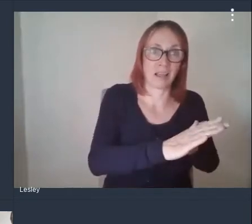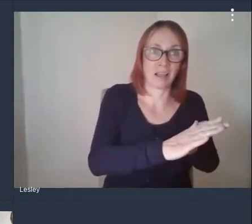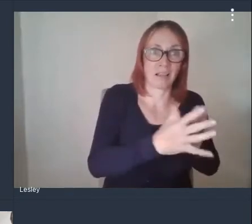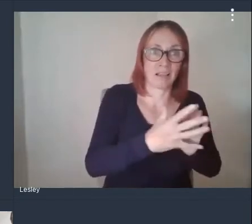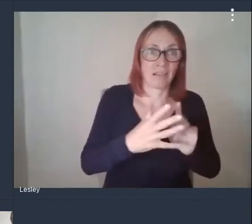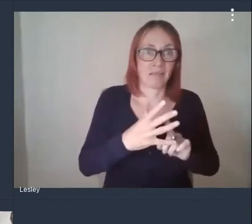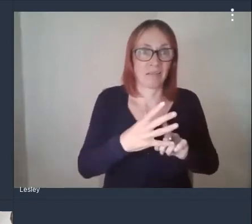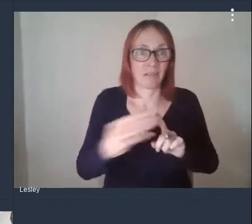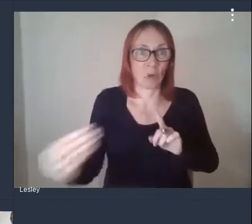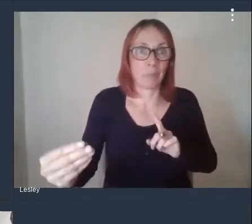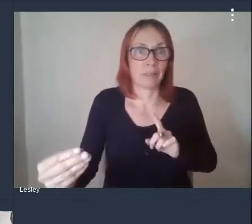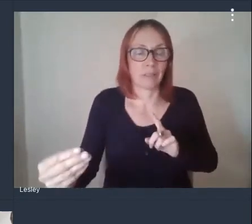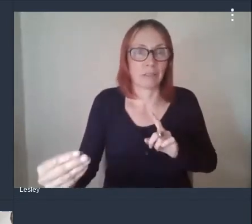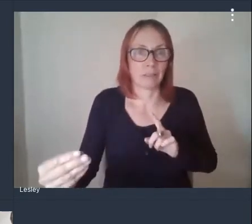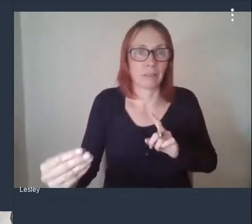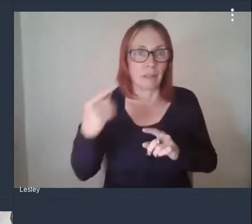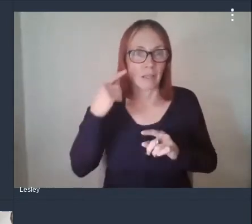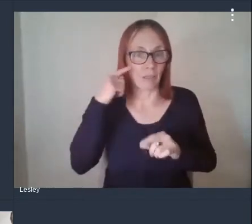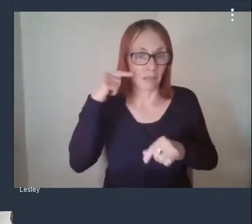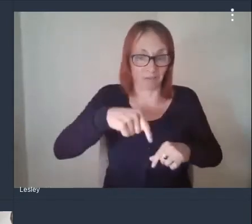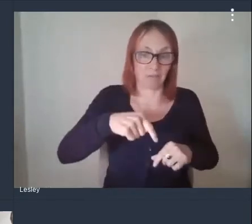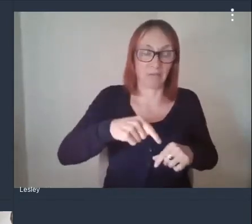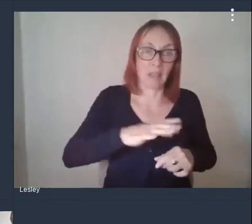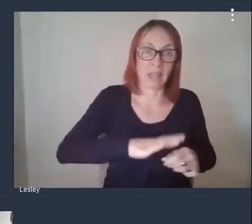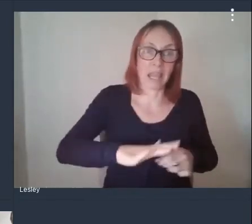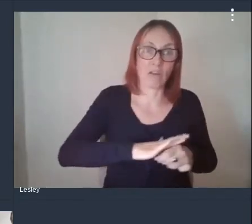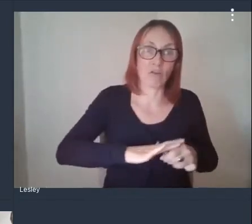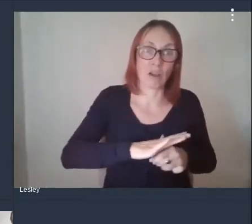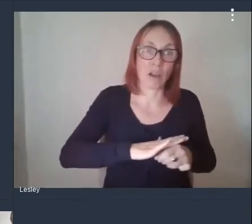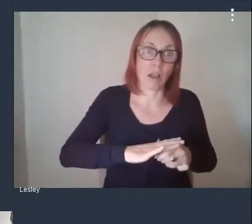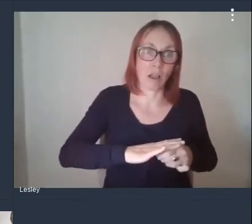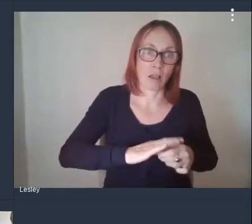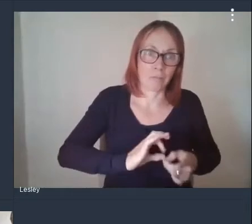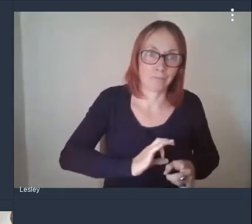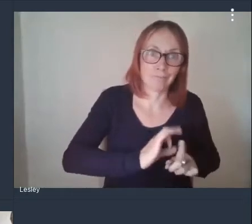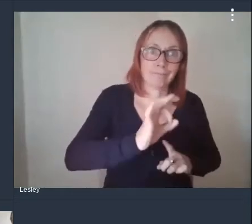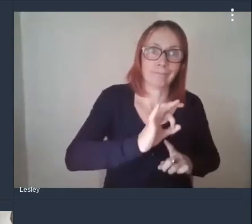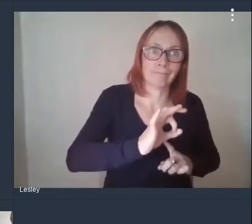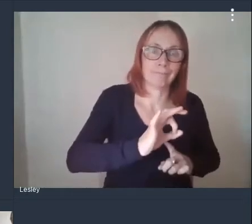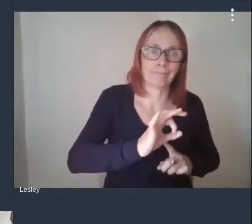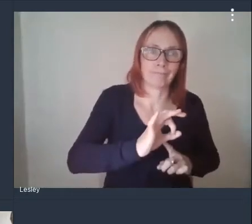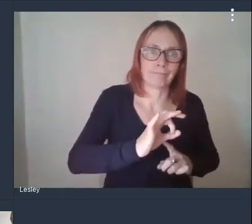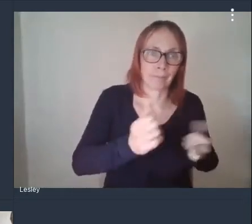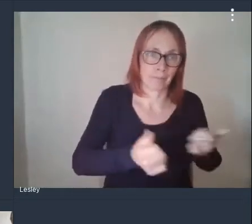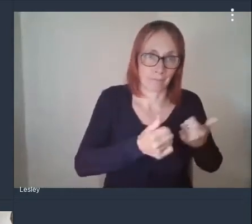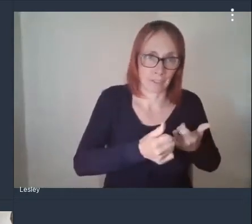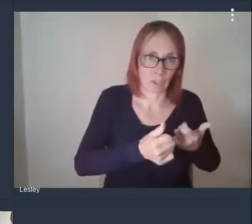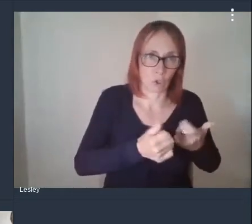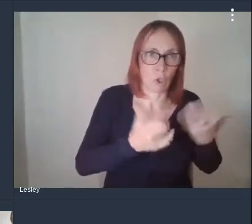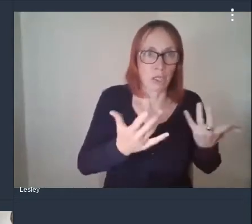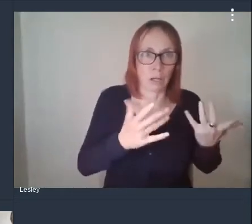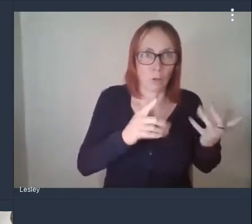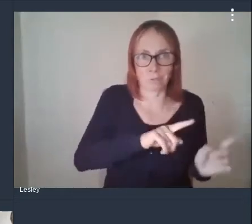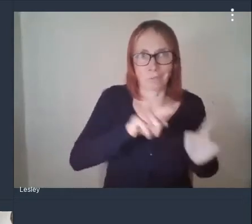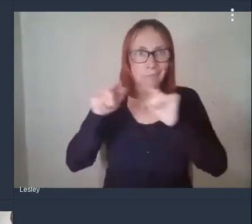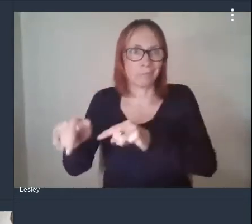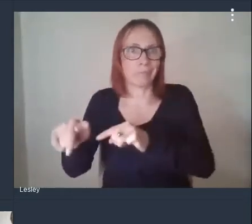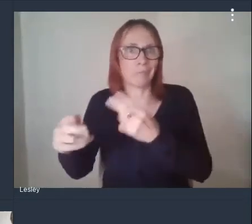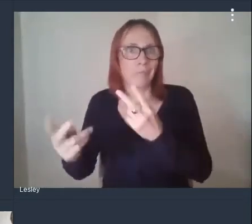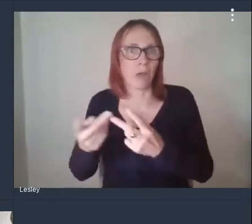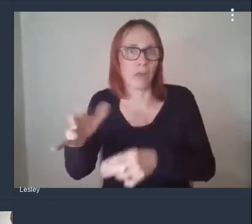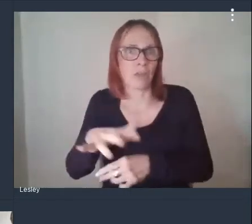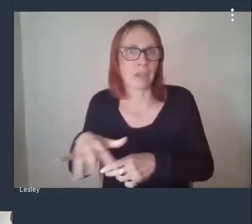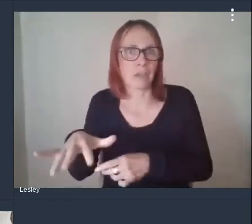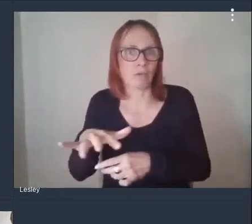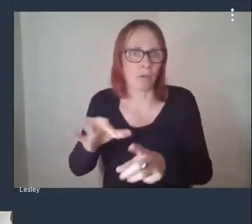view that we've helped in the regeneration of this area but let's go to where poverty really exists in fife and if you look at the